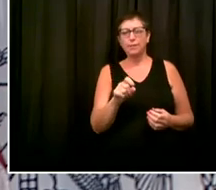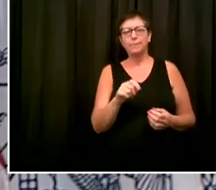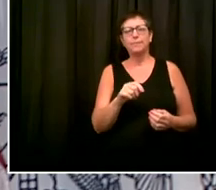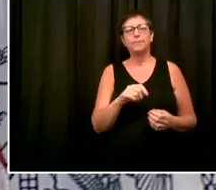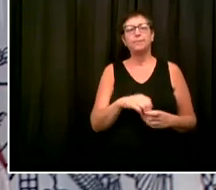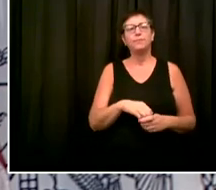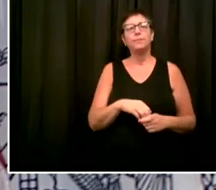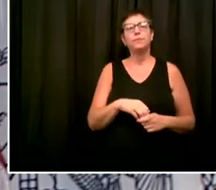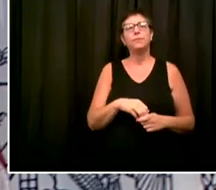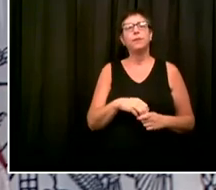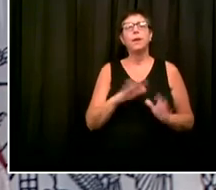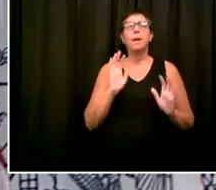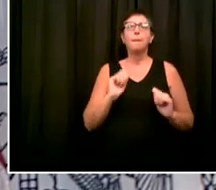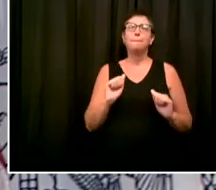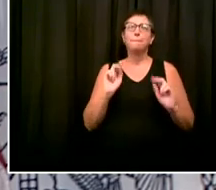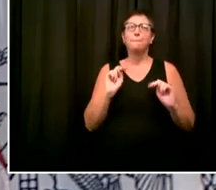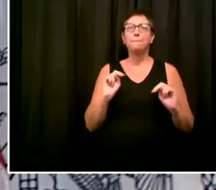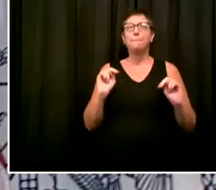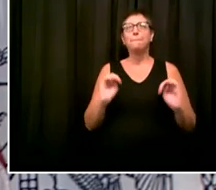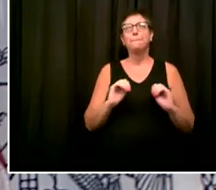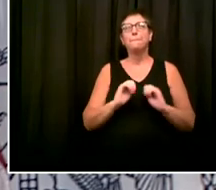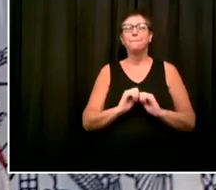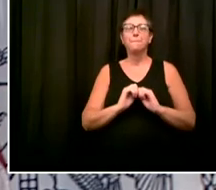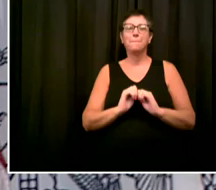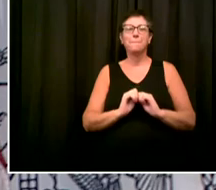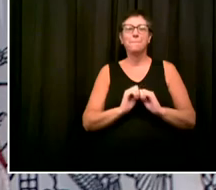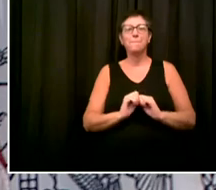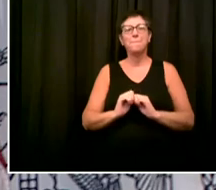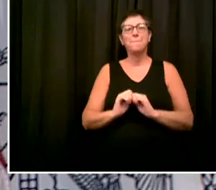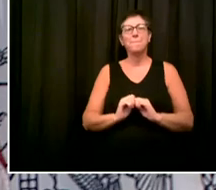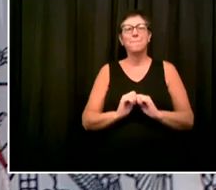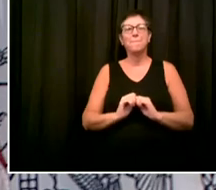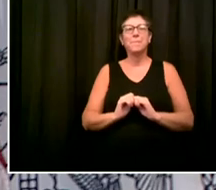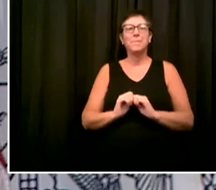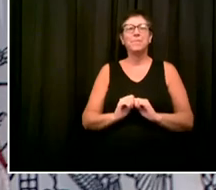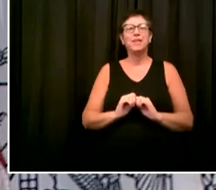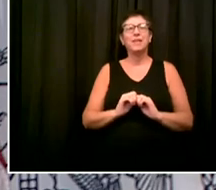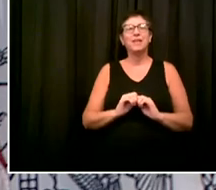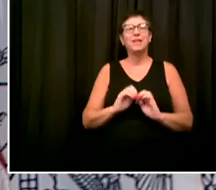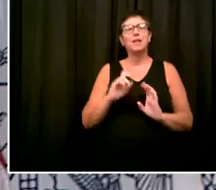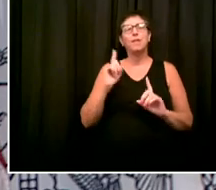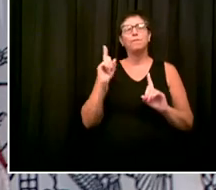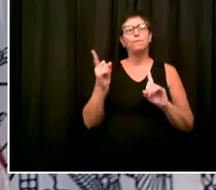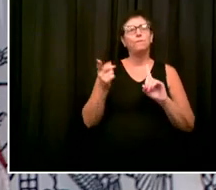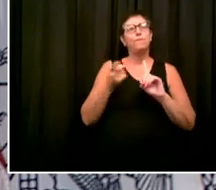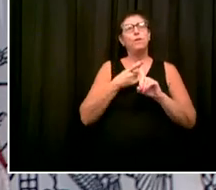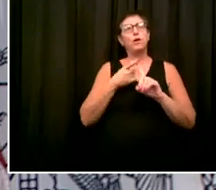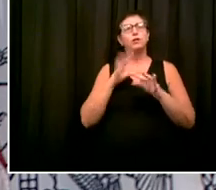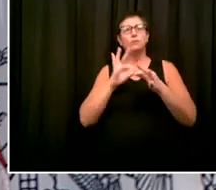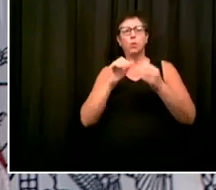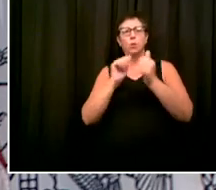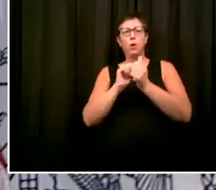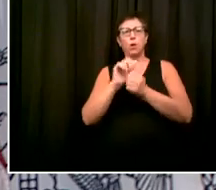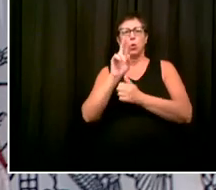On the UFT's demand for mandatory